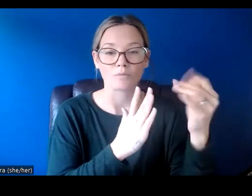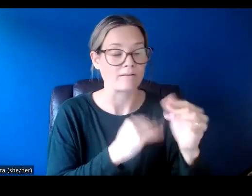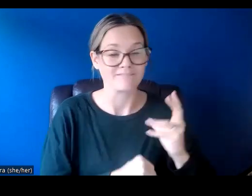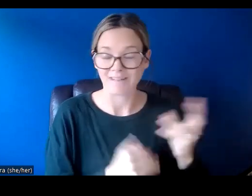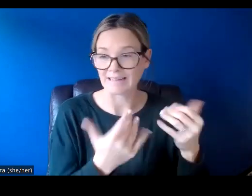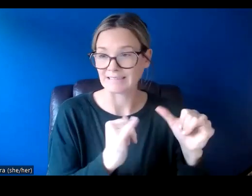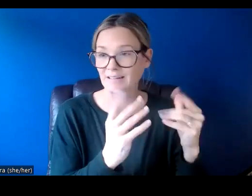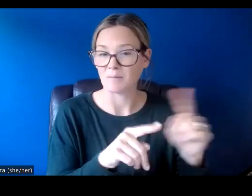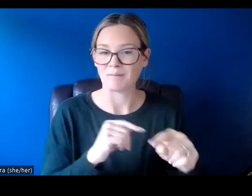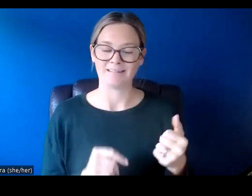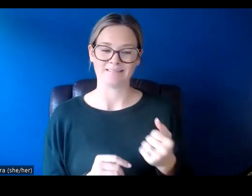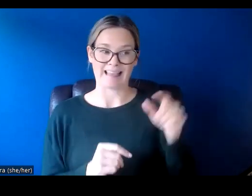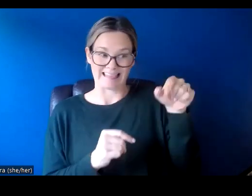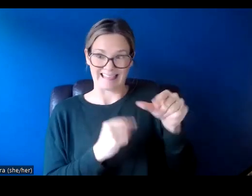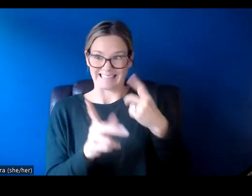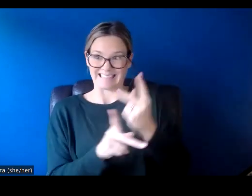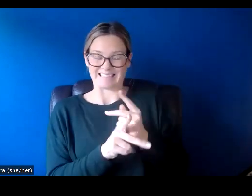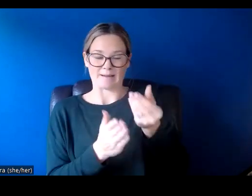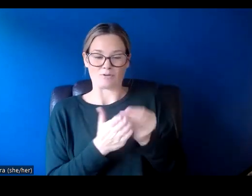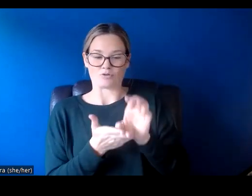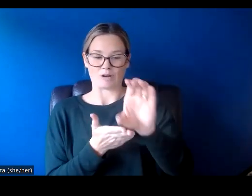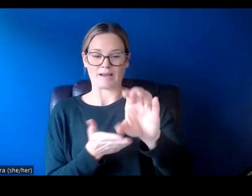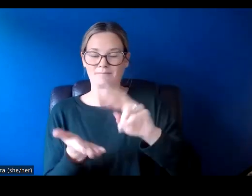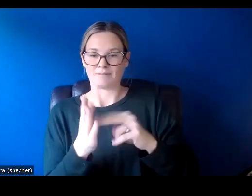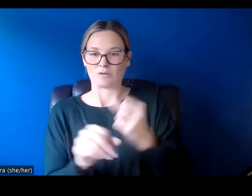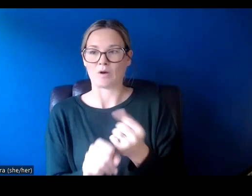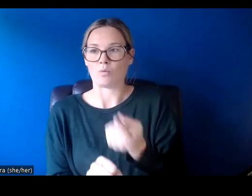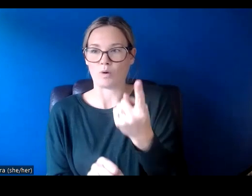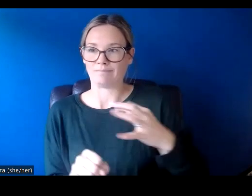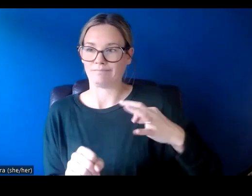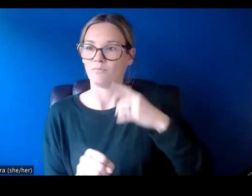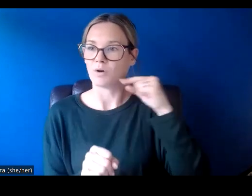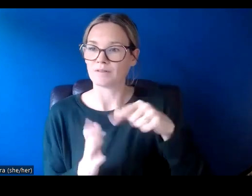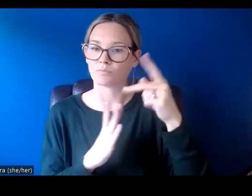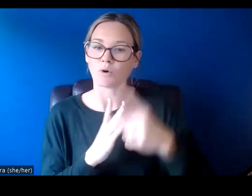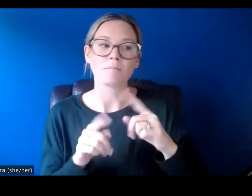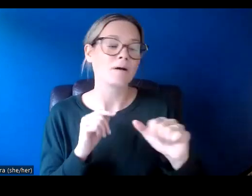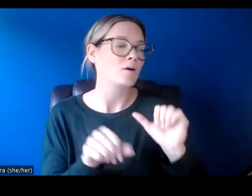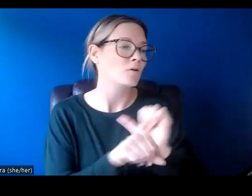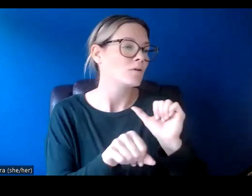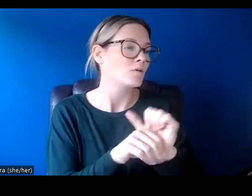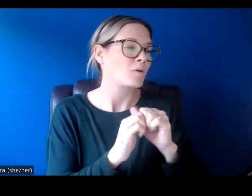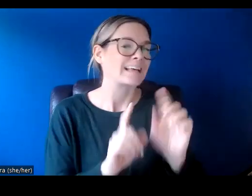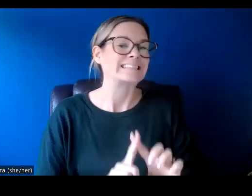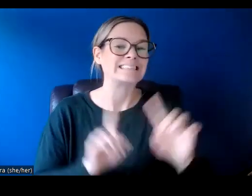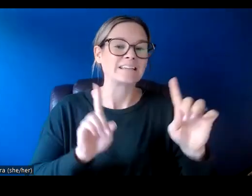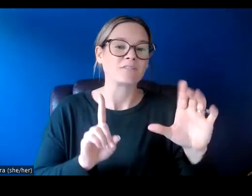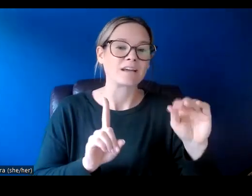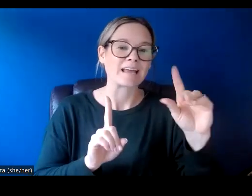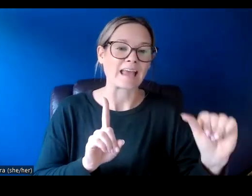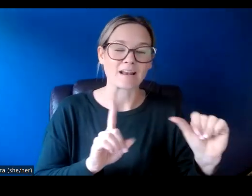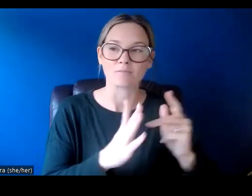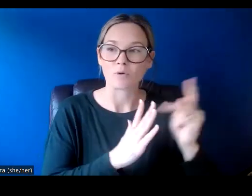You can only have one application for this program, but if there's another project you're working on for a completely different CADA granting